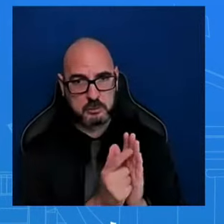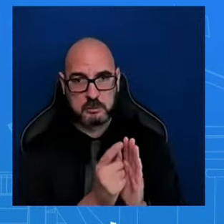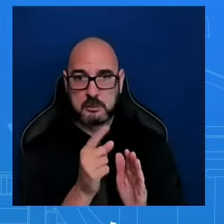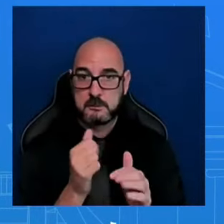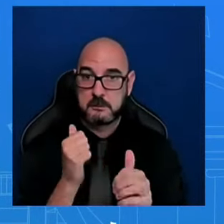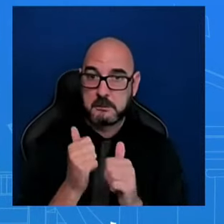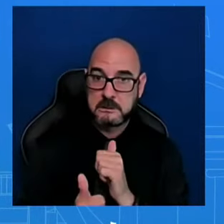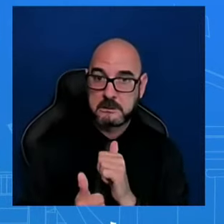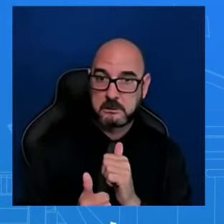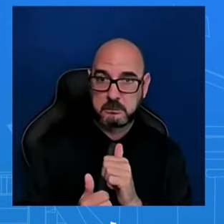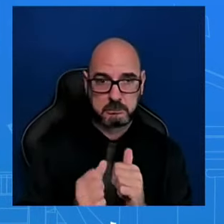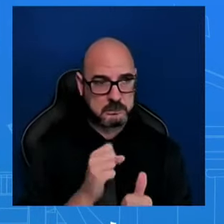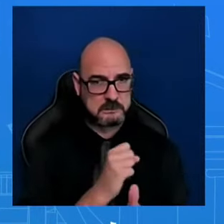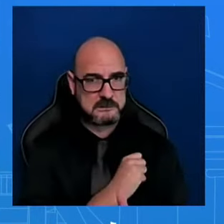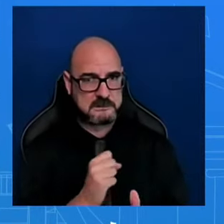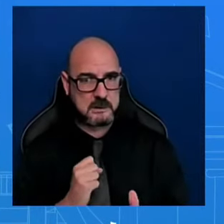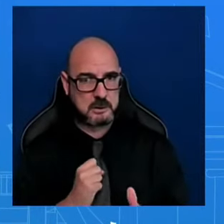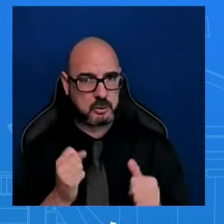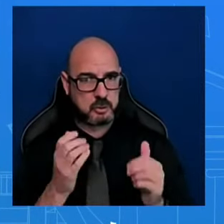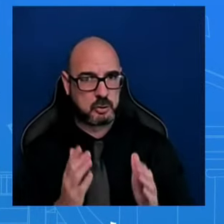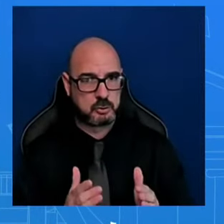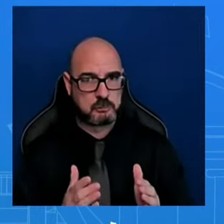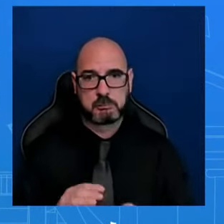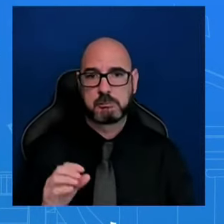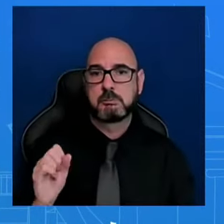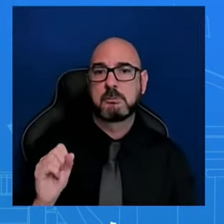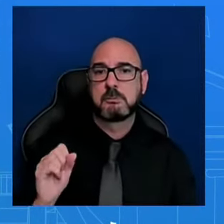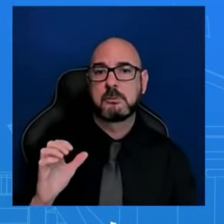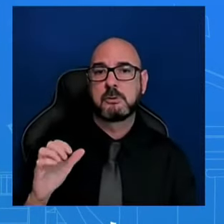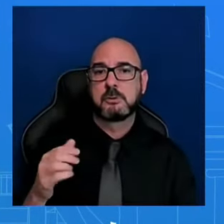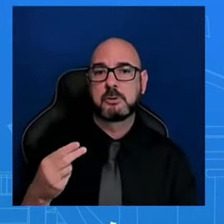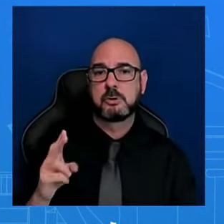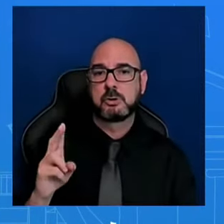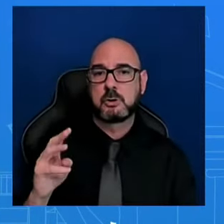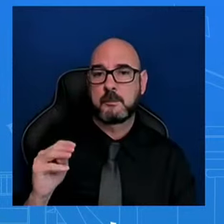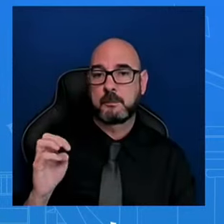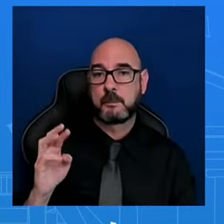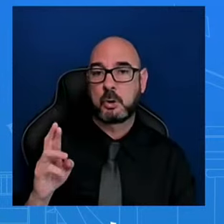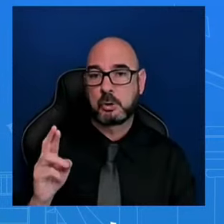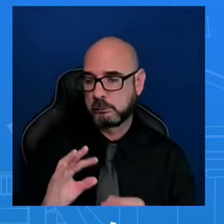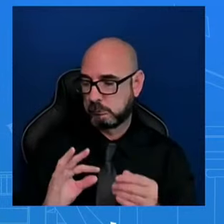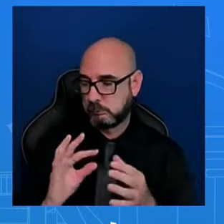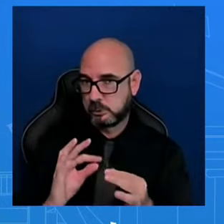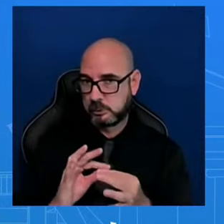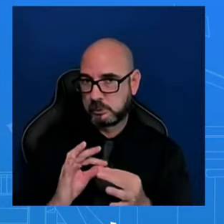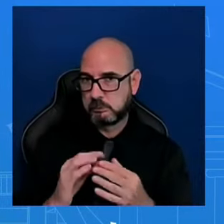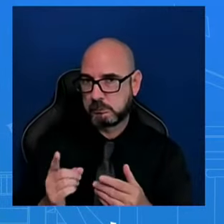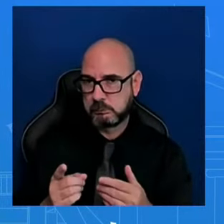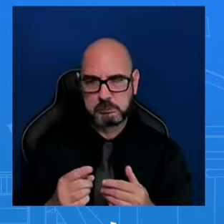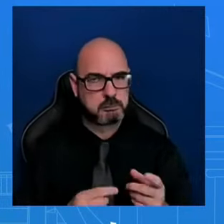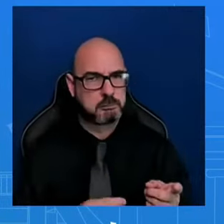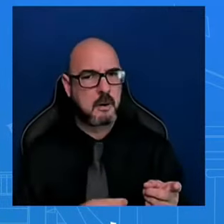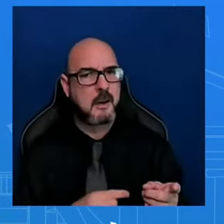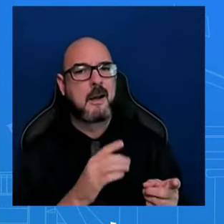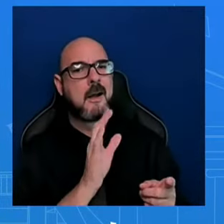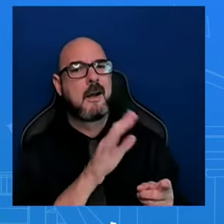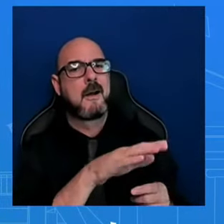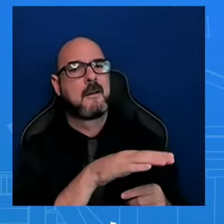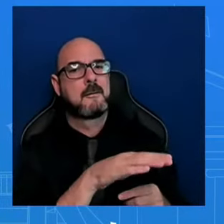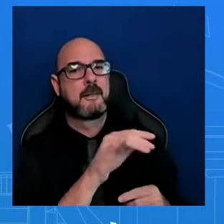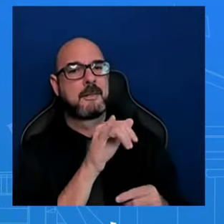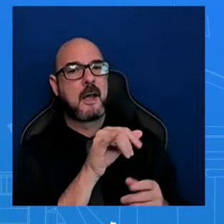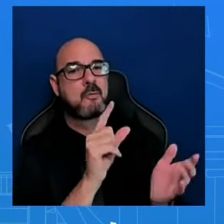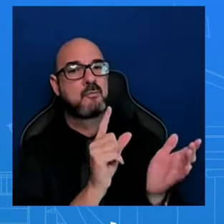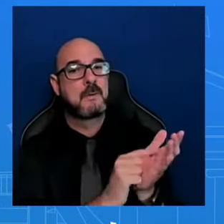reaches President Biden's desk this year? You're talking about the press acts more specifically? Look, and I've this many times. I've said this last week